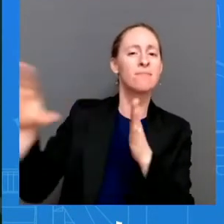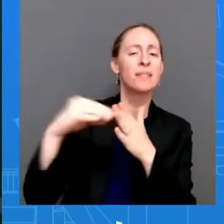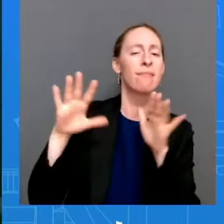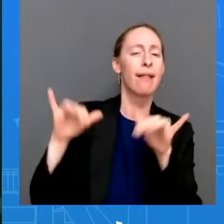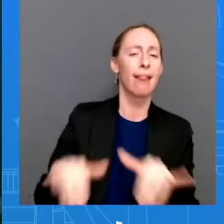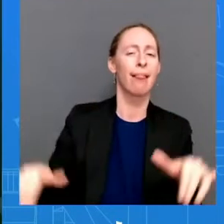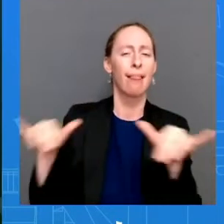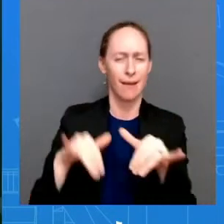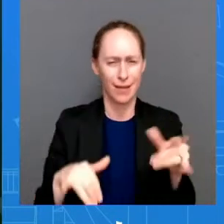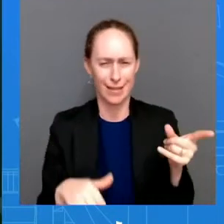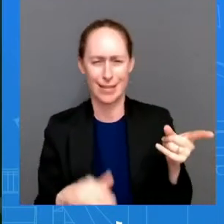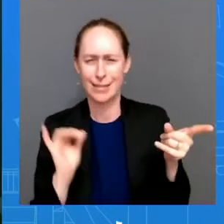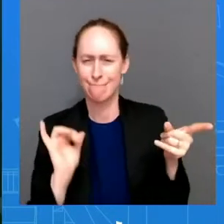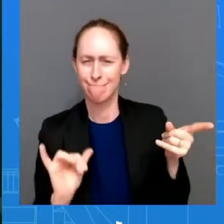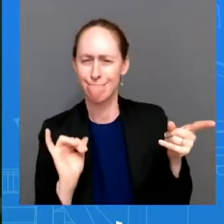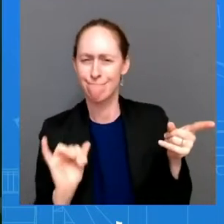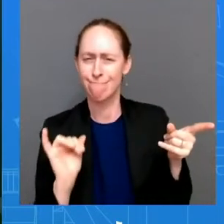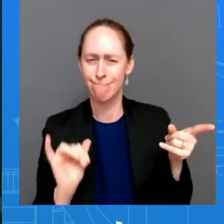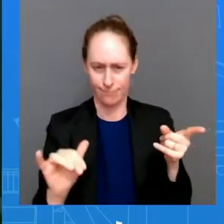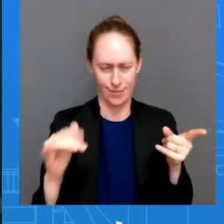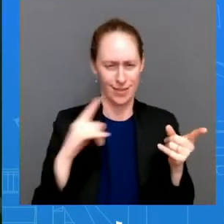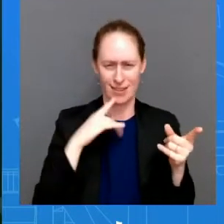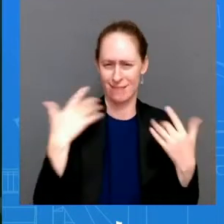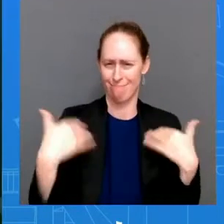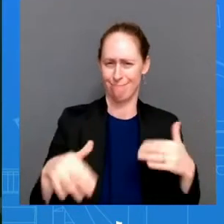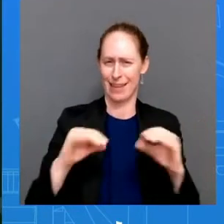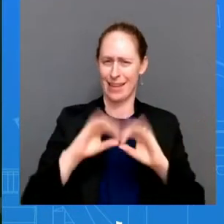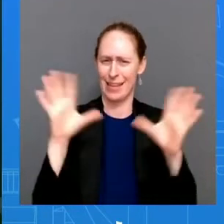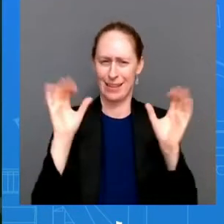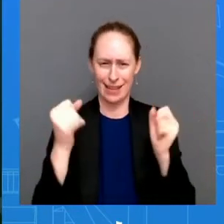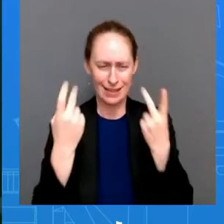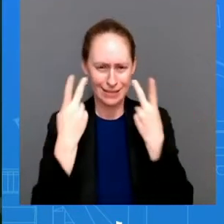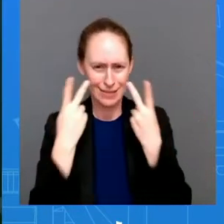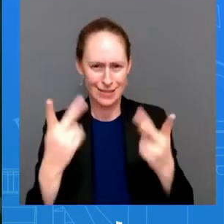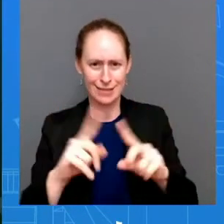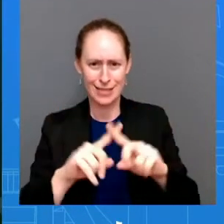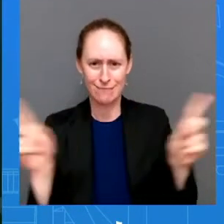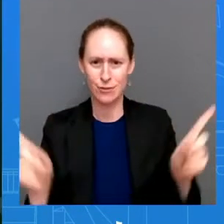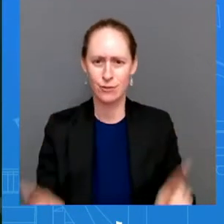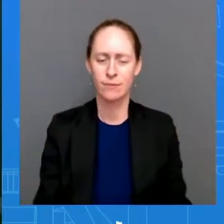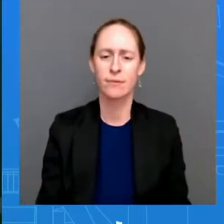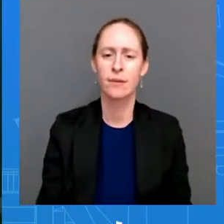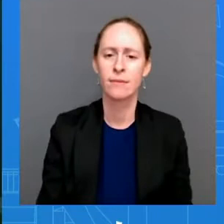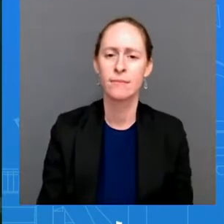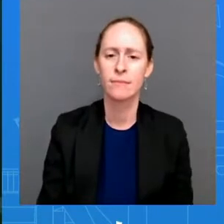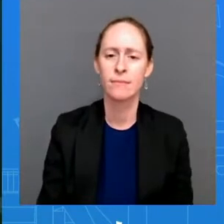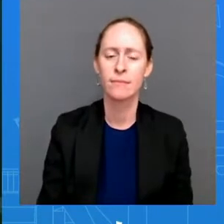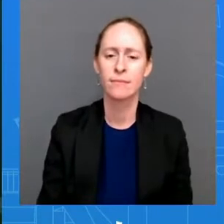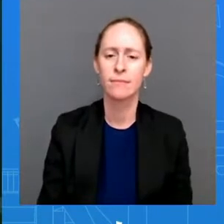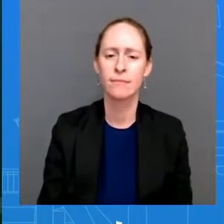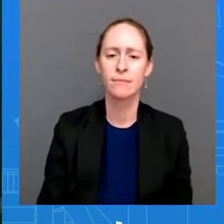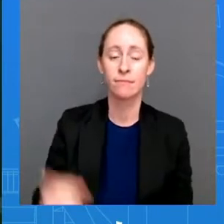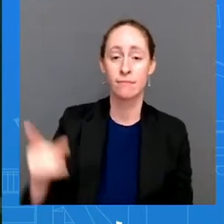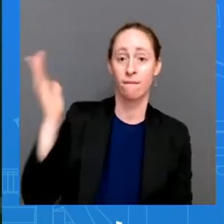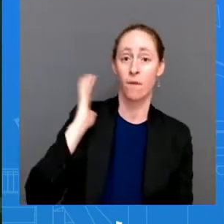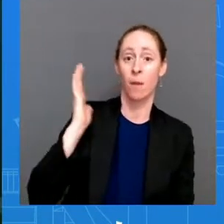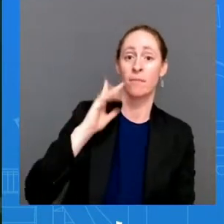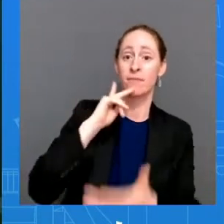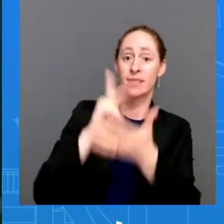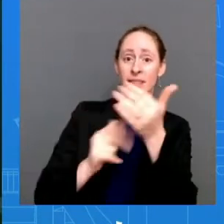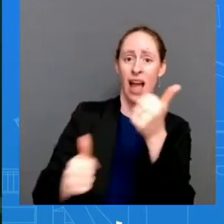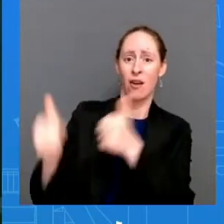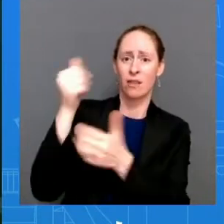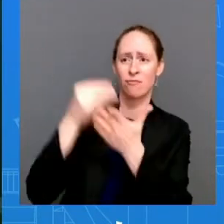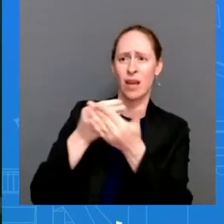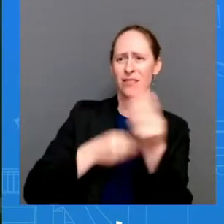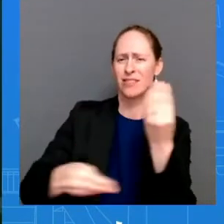and bob rubin join over 120 leading economists including noble prize winners cbo